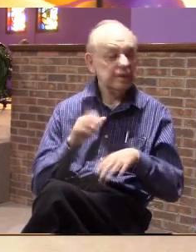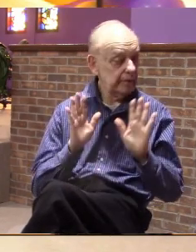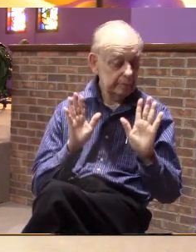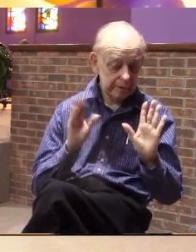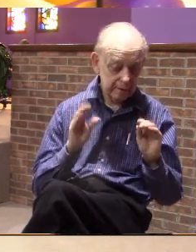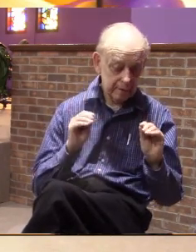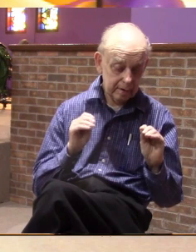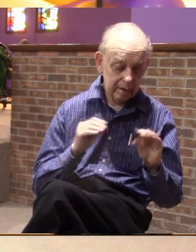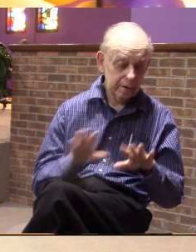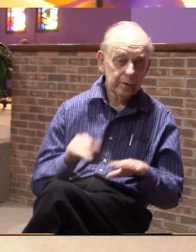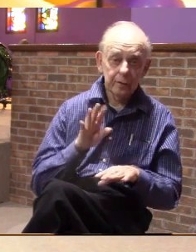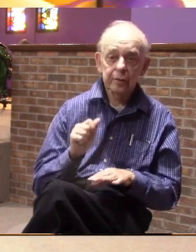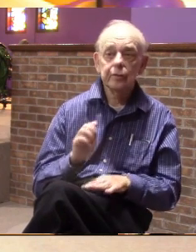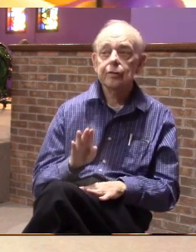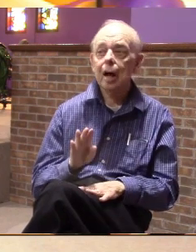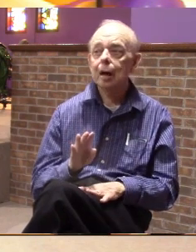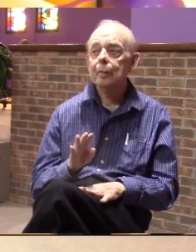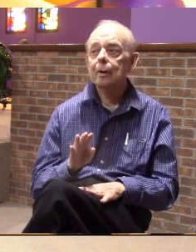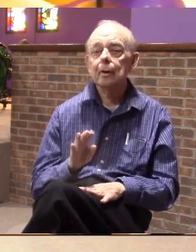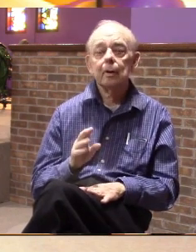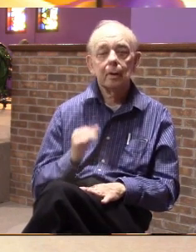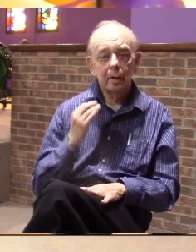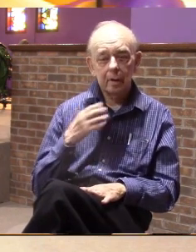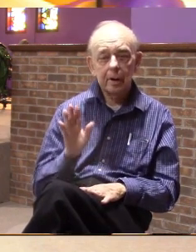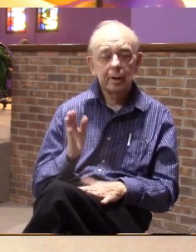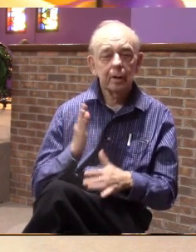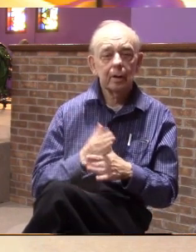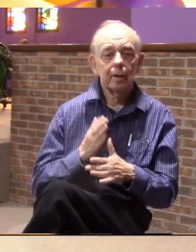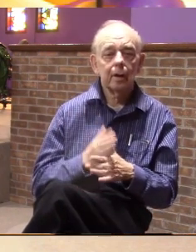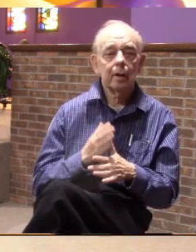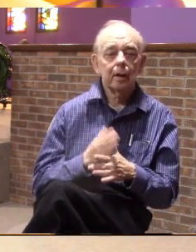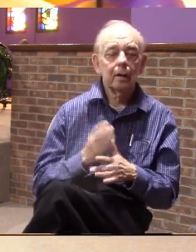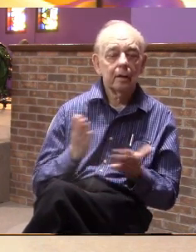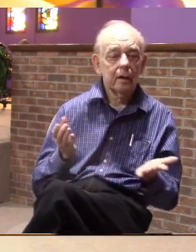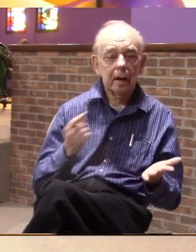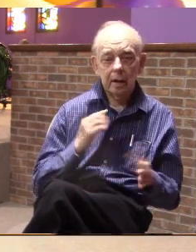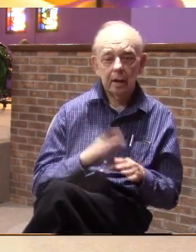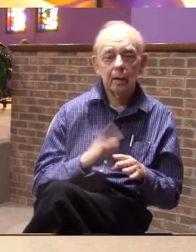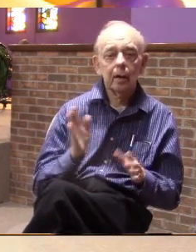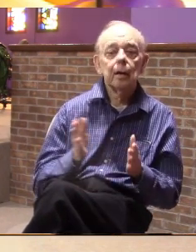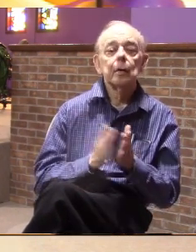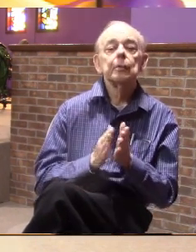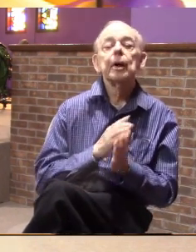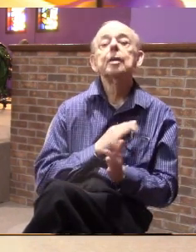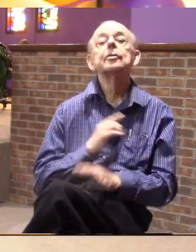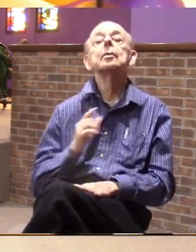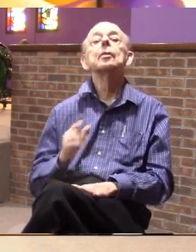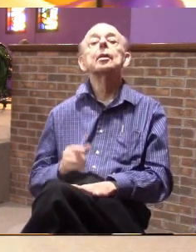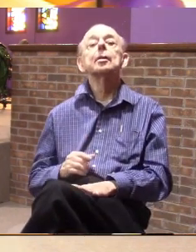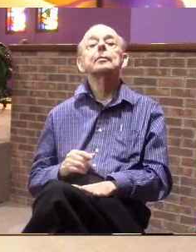you're doing your job if they get irritated at you praise the Lord